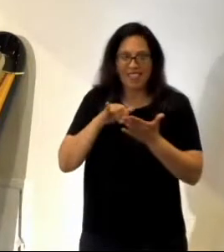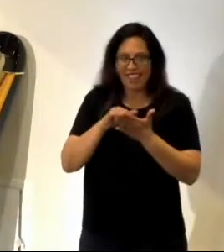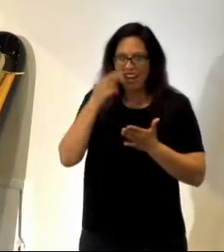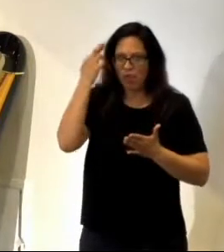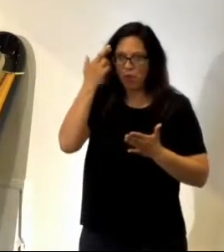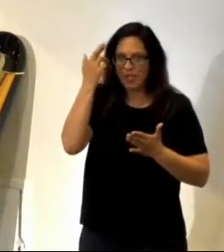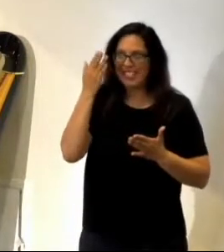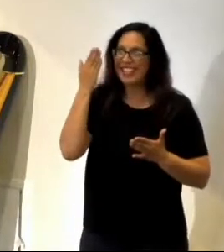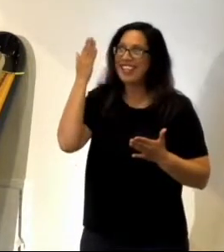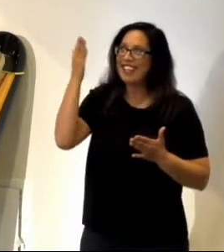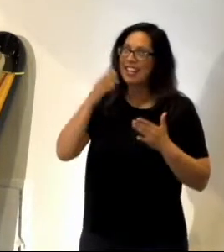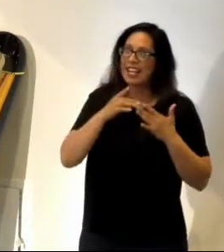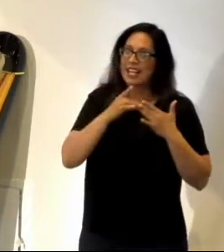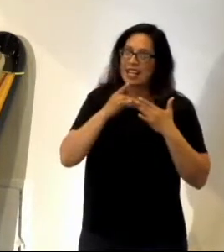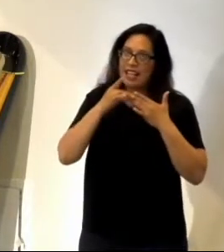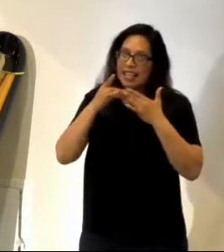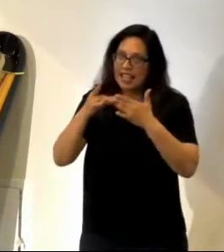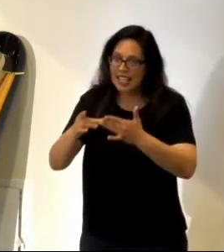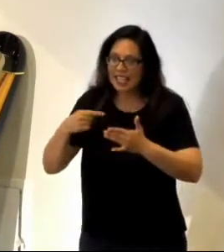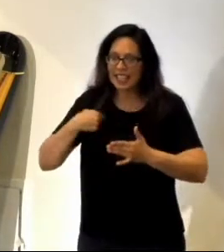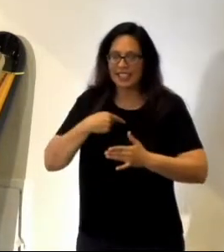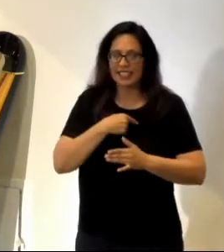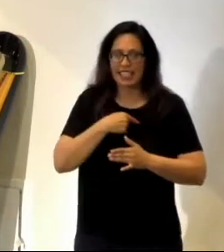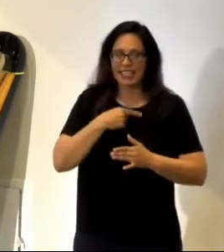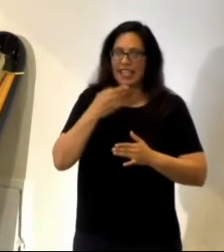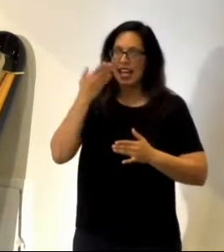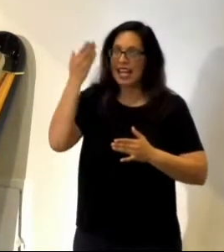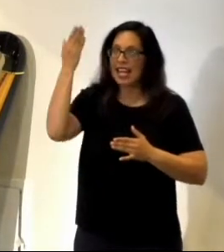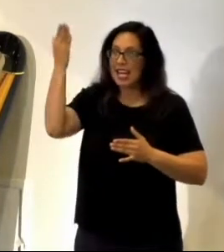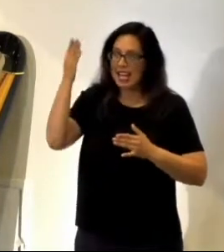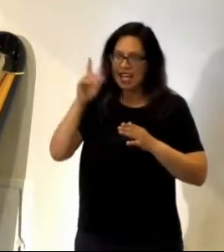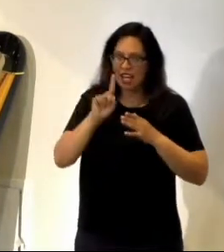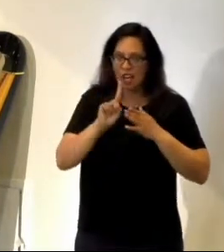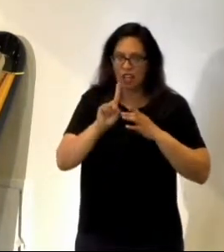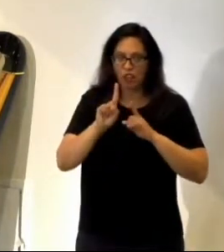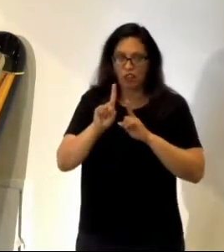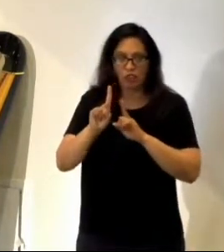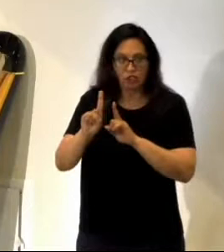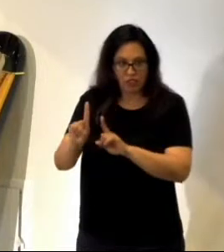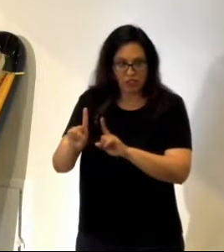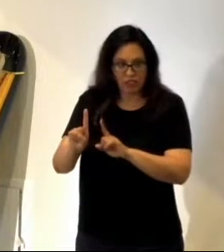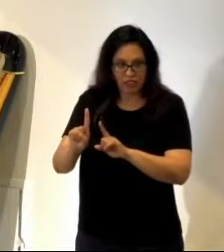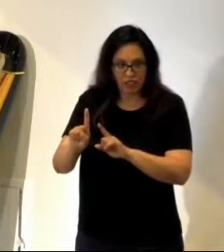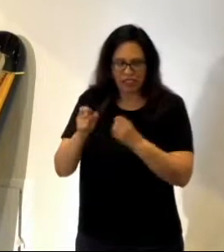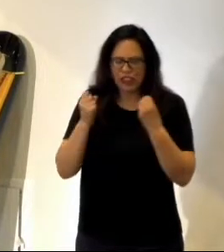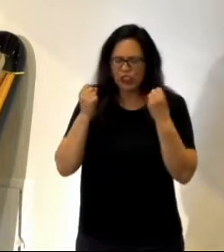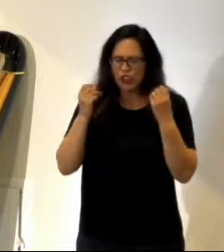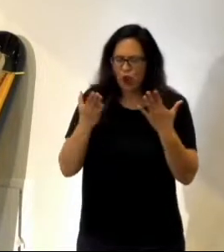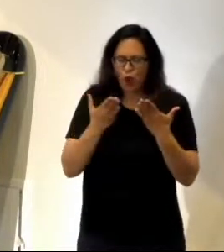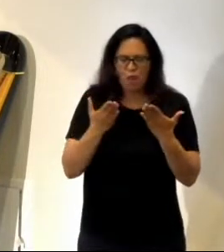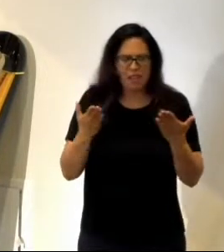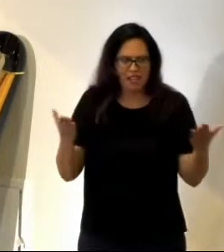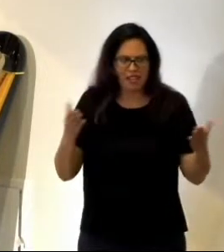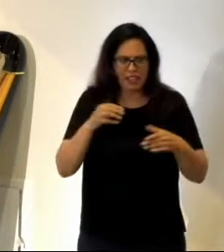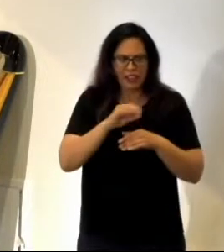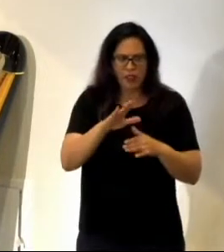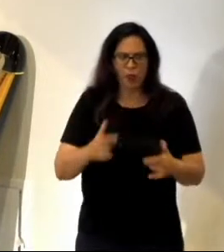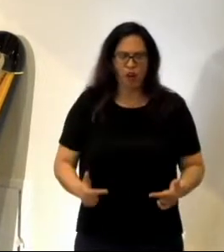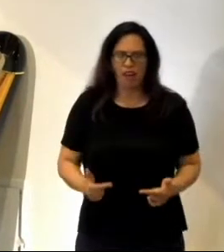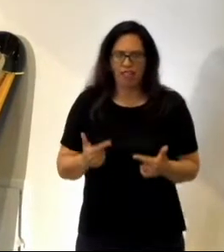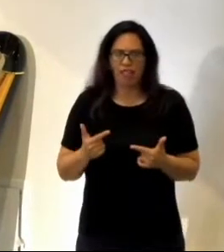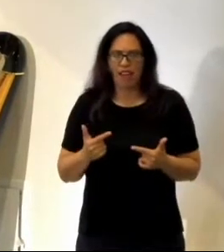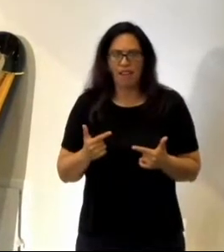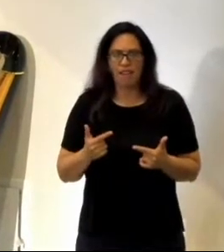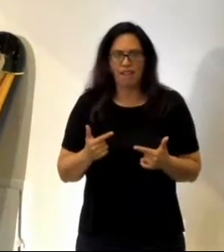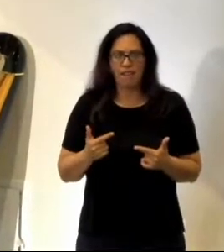leads us. He has gone ahead of you in so many things in your life, hasn't he? I